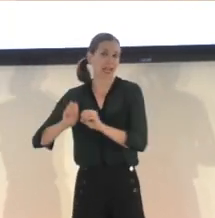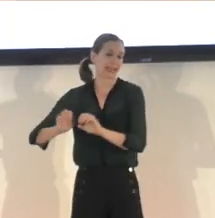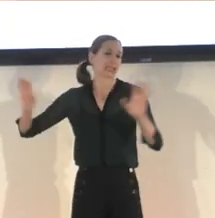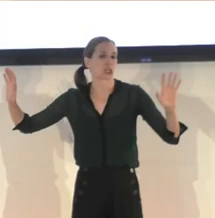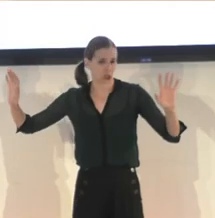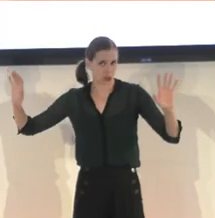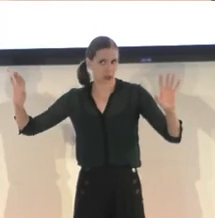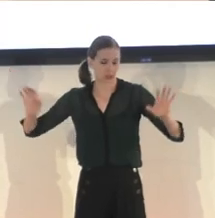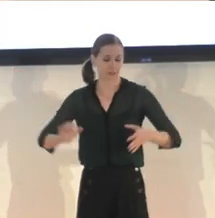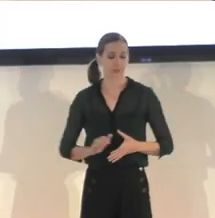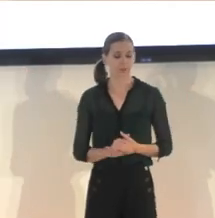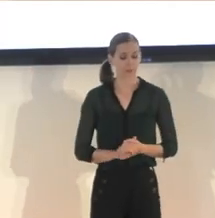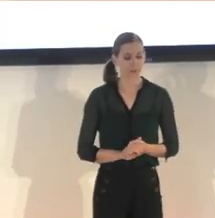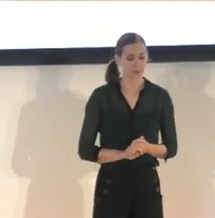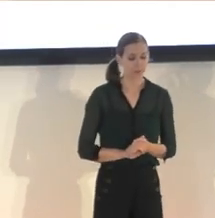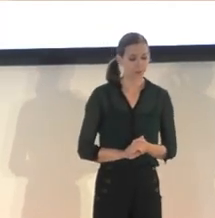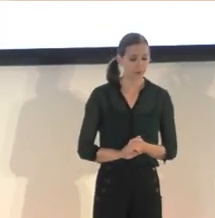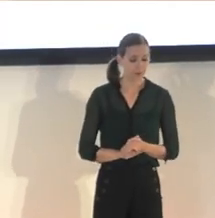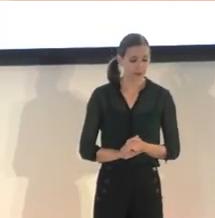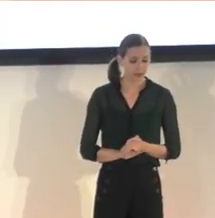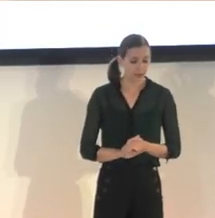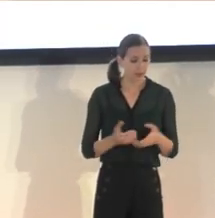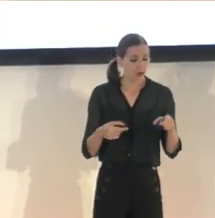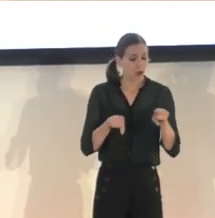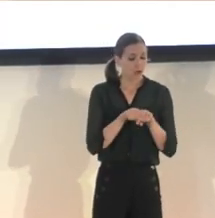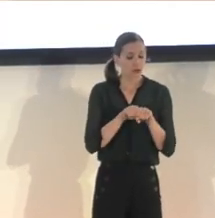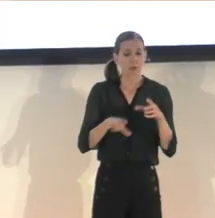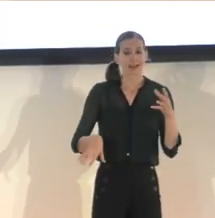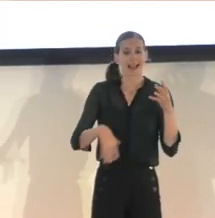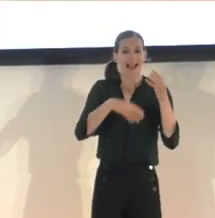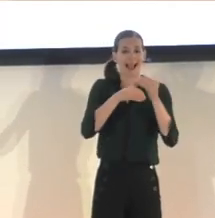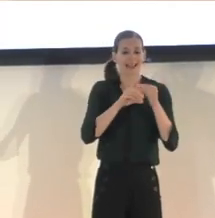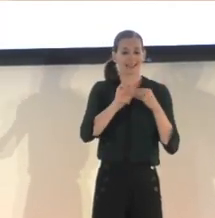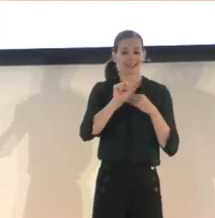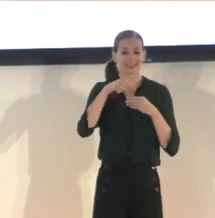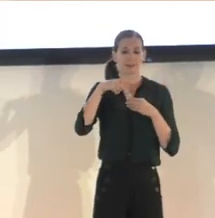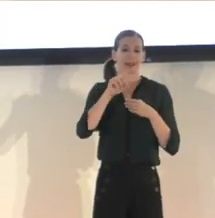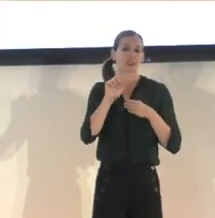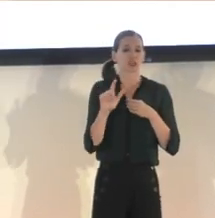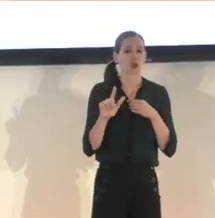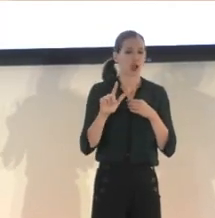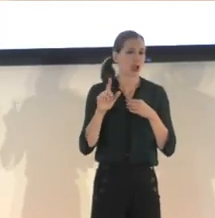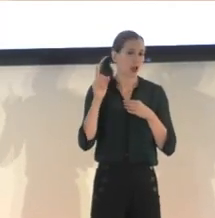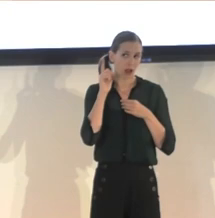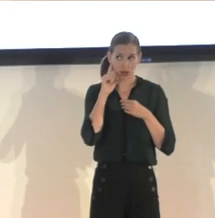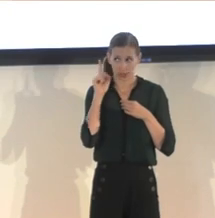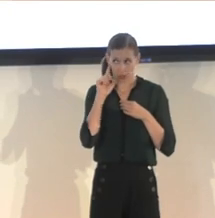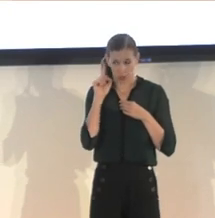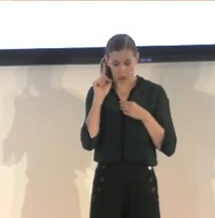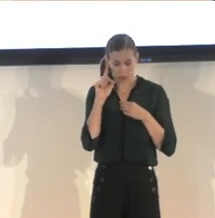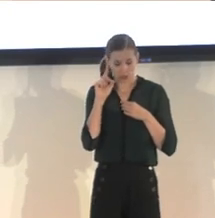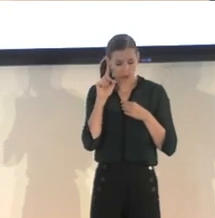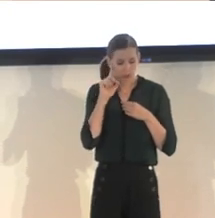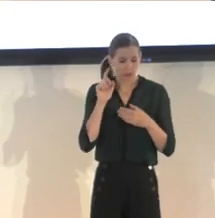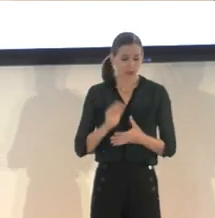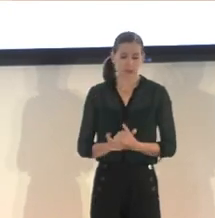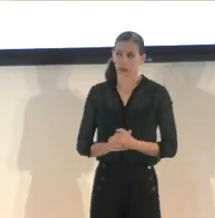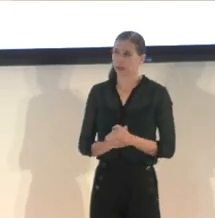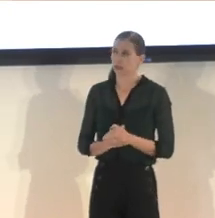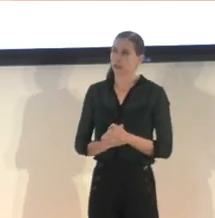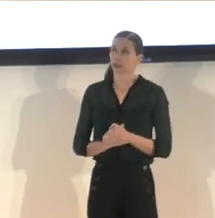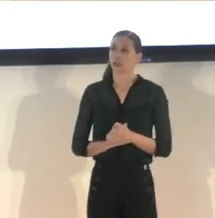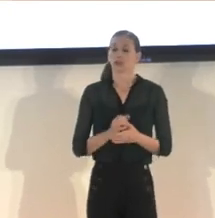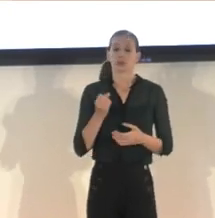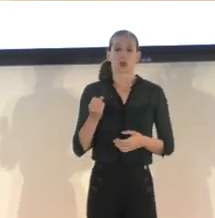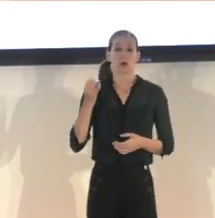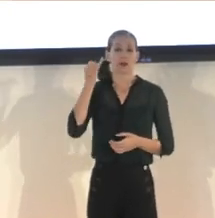Additionally, we worked with, we added spatial audio to our objects. So when